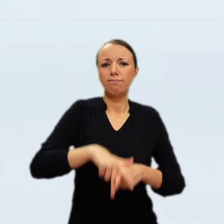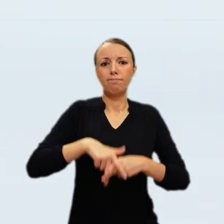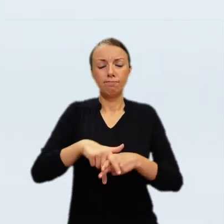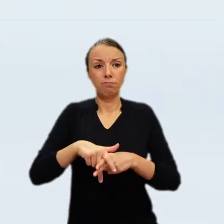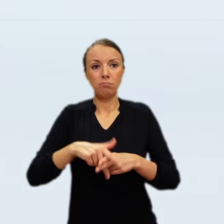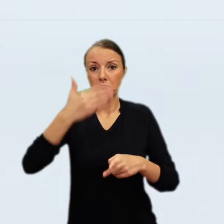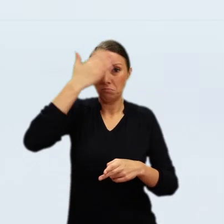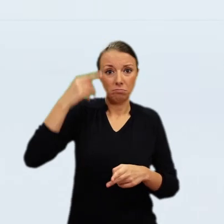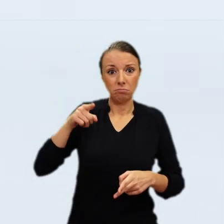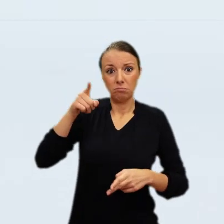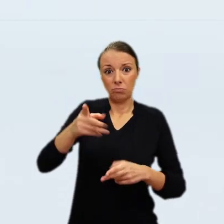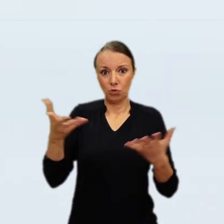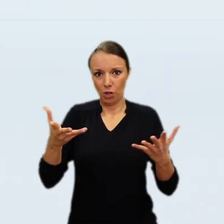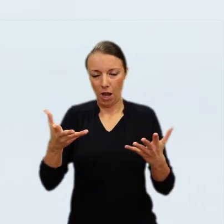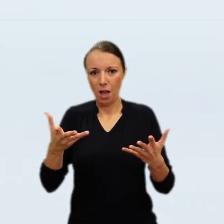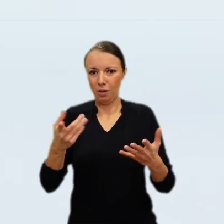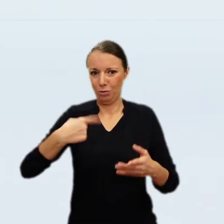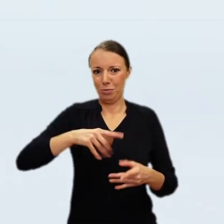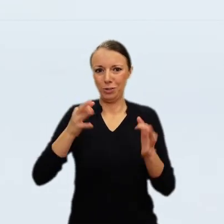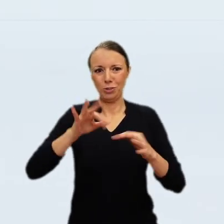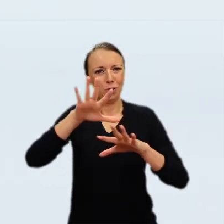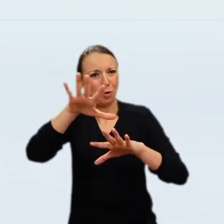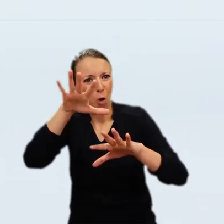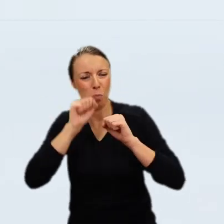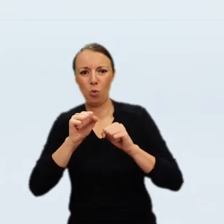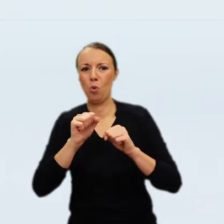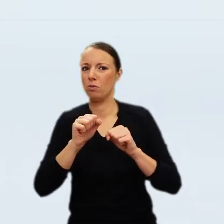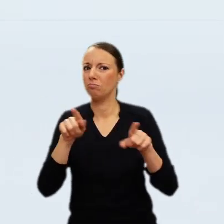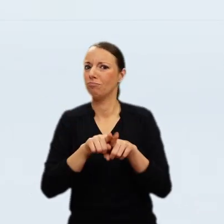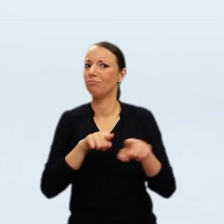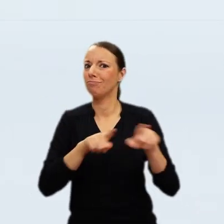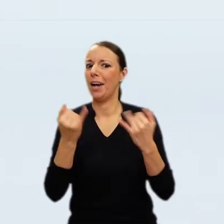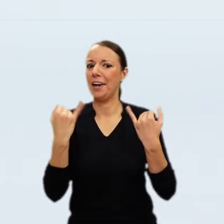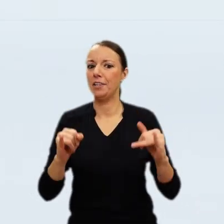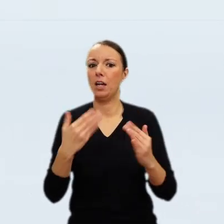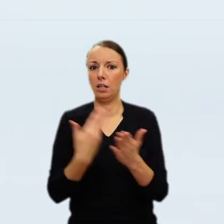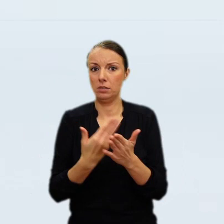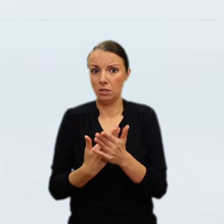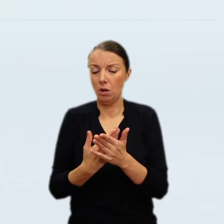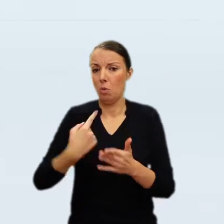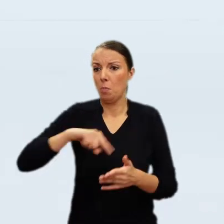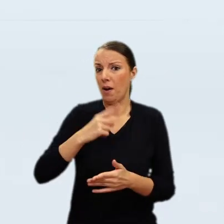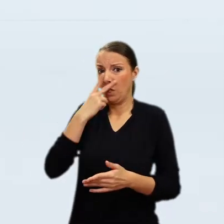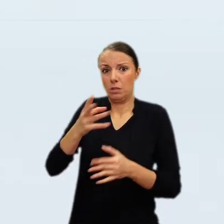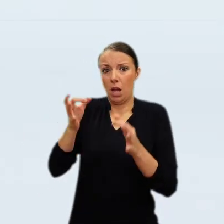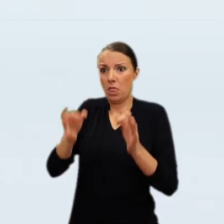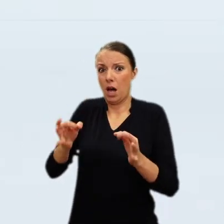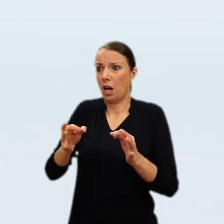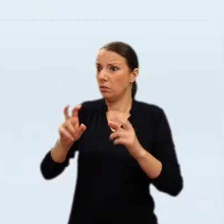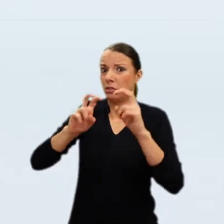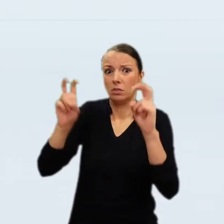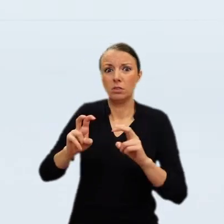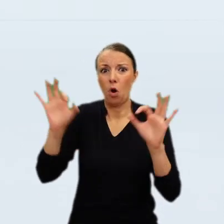named David Frank. When he decided to sell one of the estate at Moksishoff